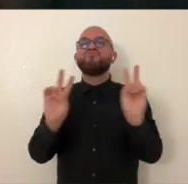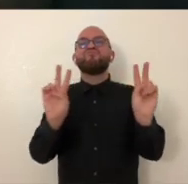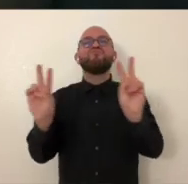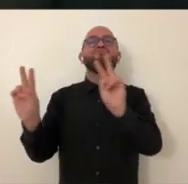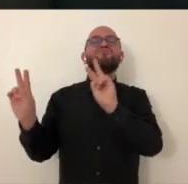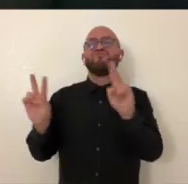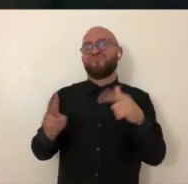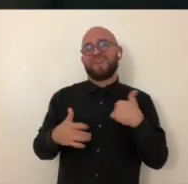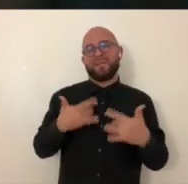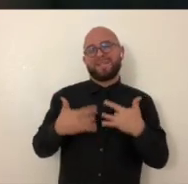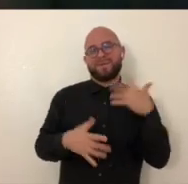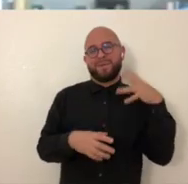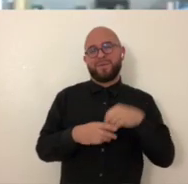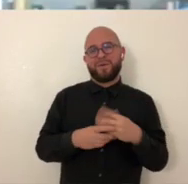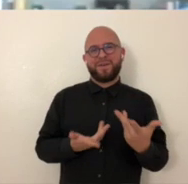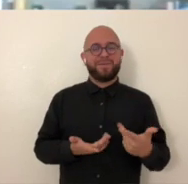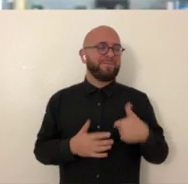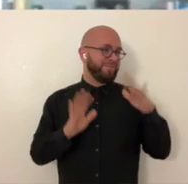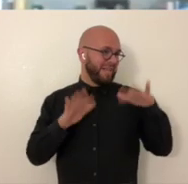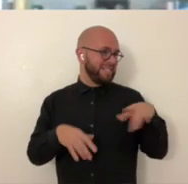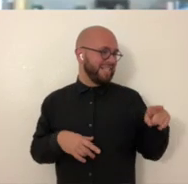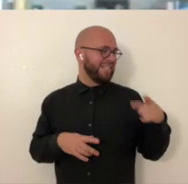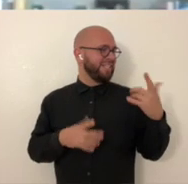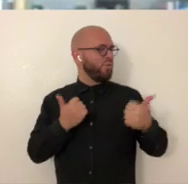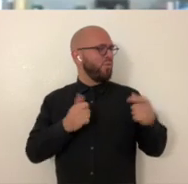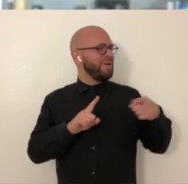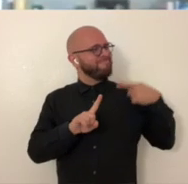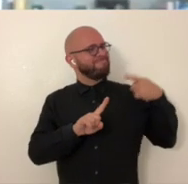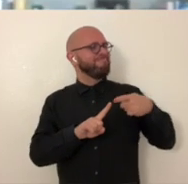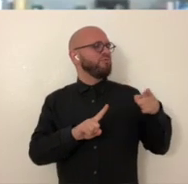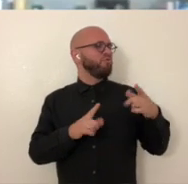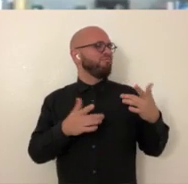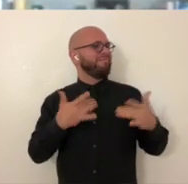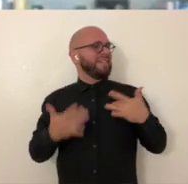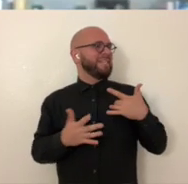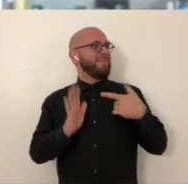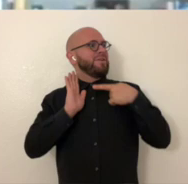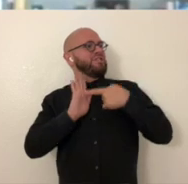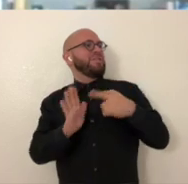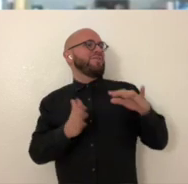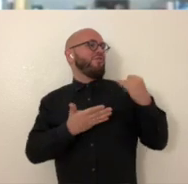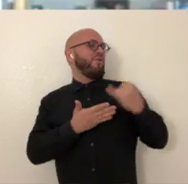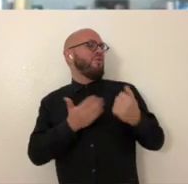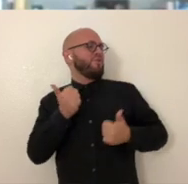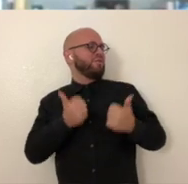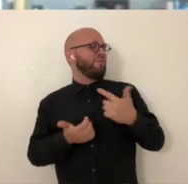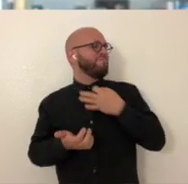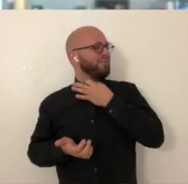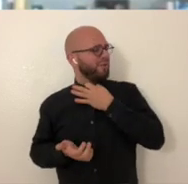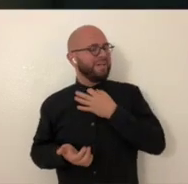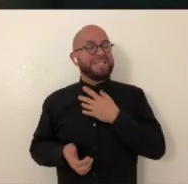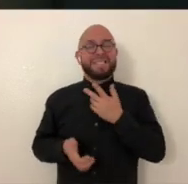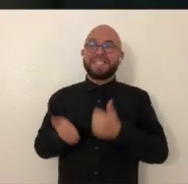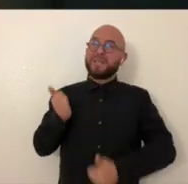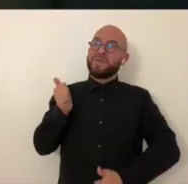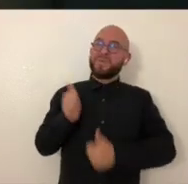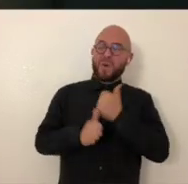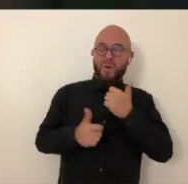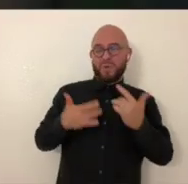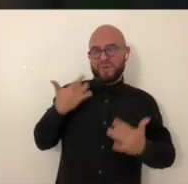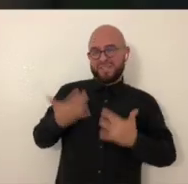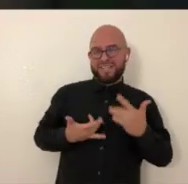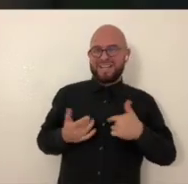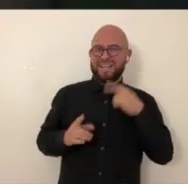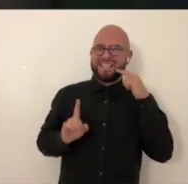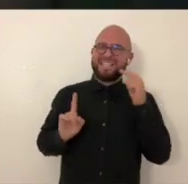I'm very excited to be a part of it. That is excellent. Do you have a current piece that you're excited about sharing or? The piece that I'm most